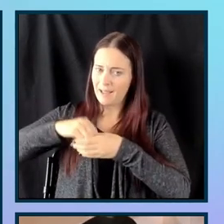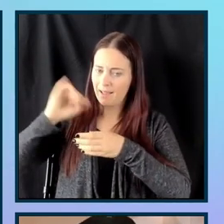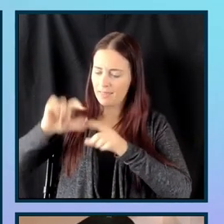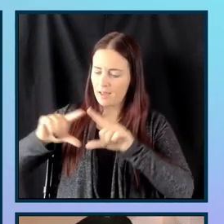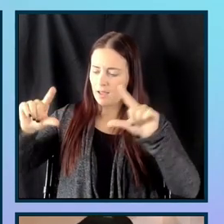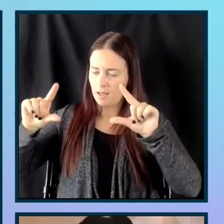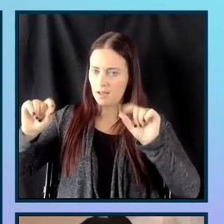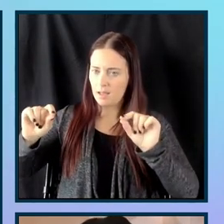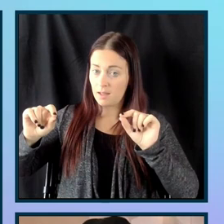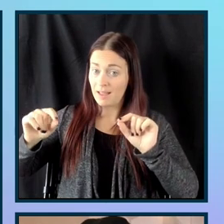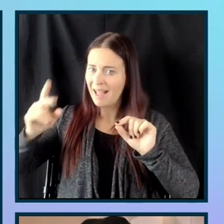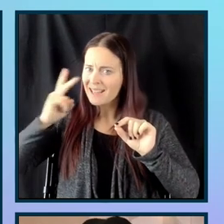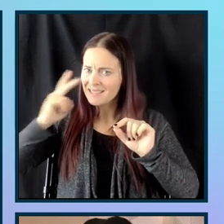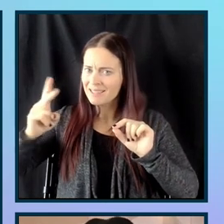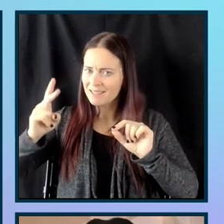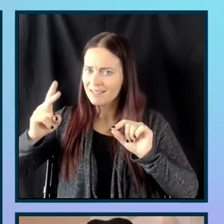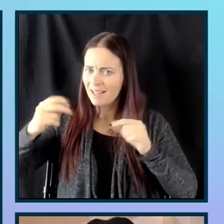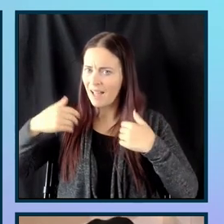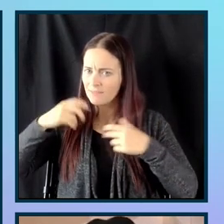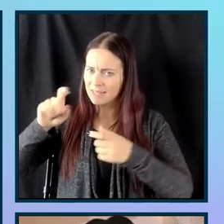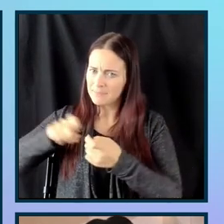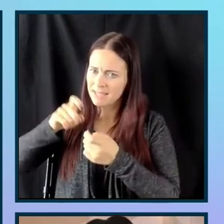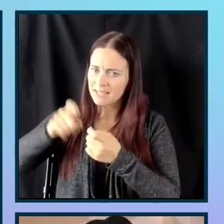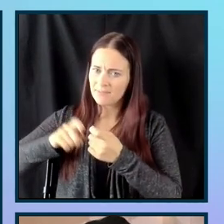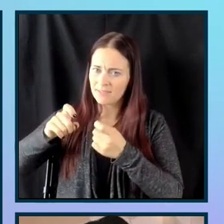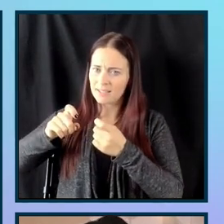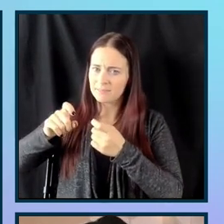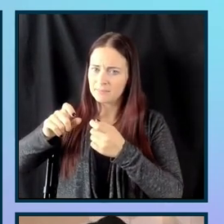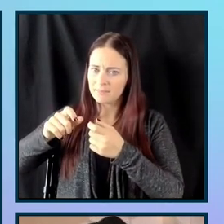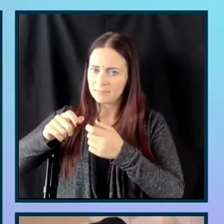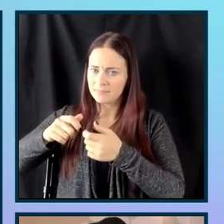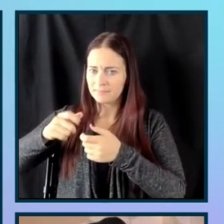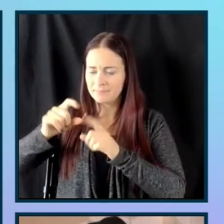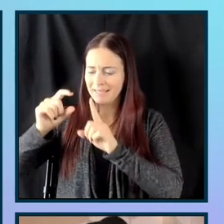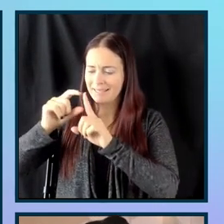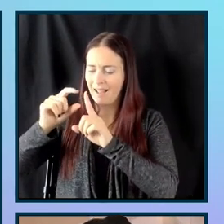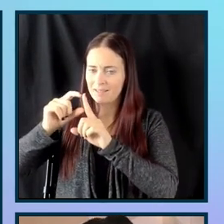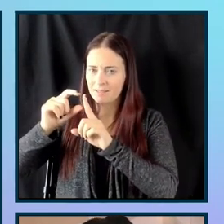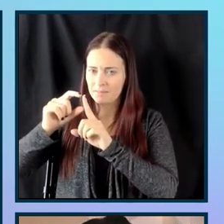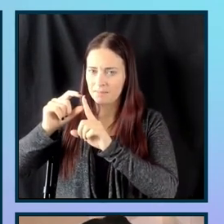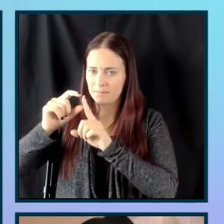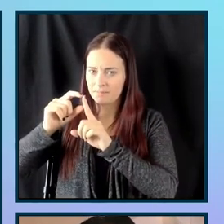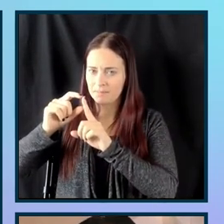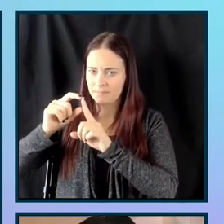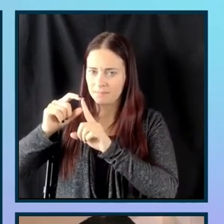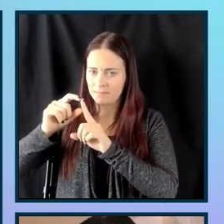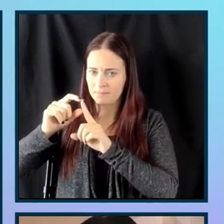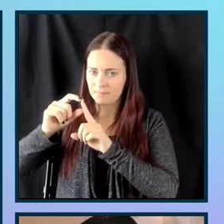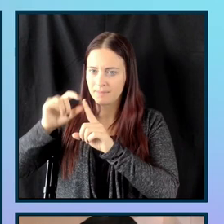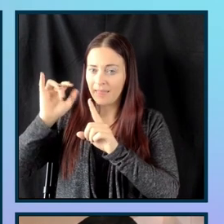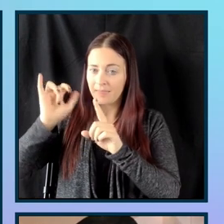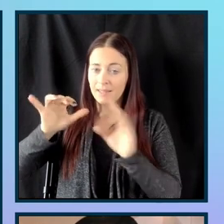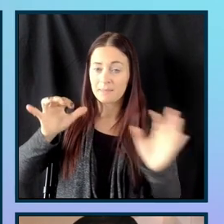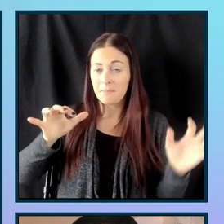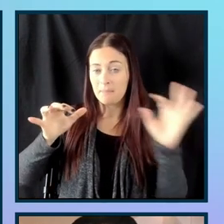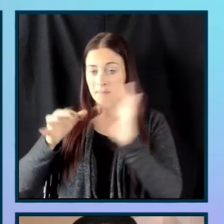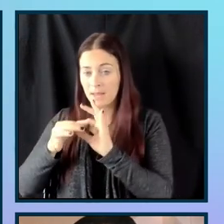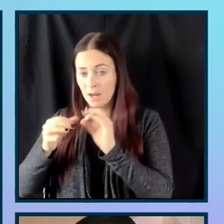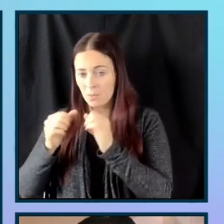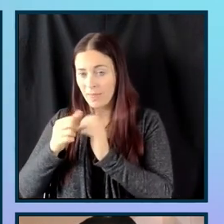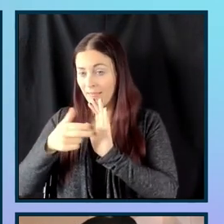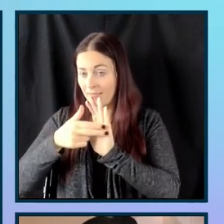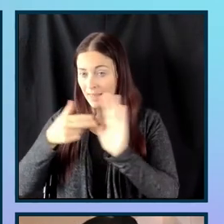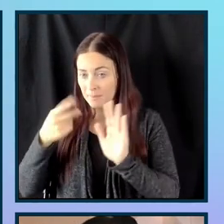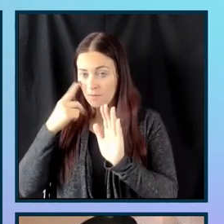field, I see that it's a type of text so that users can input text. It is paired with that label for first name.